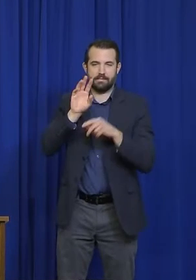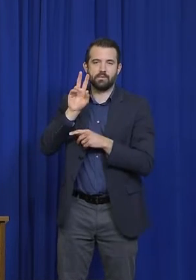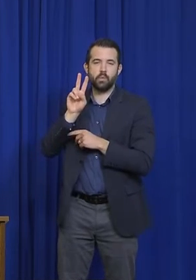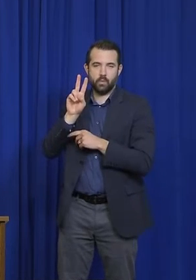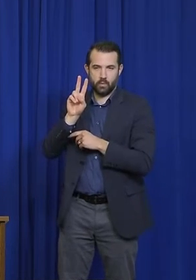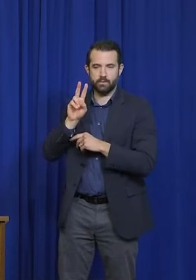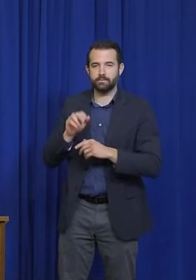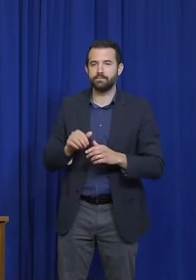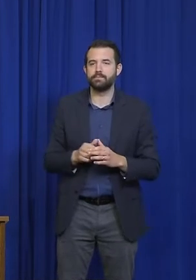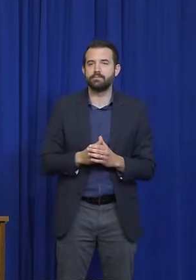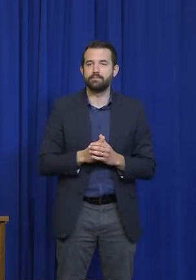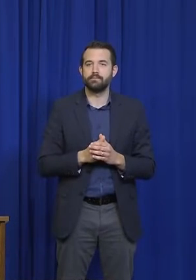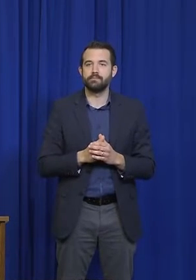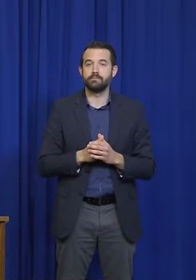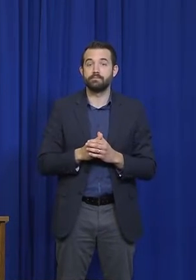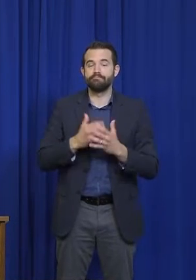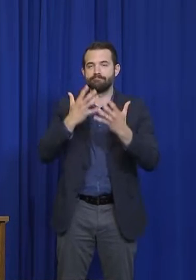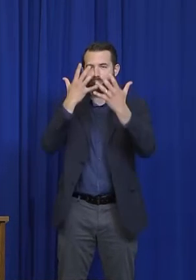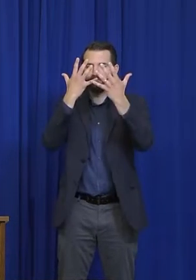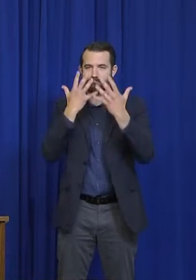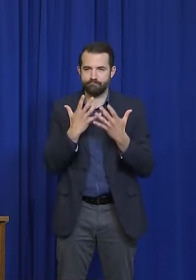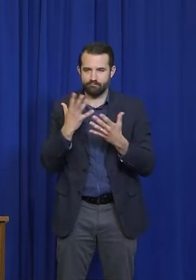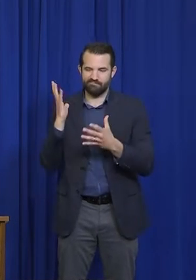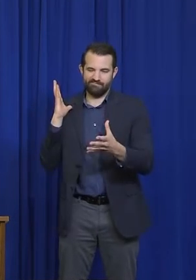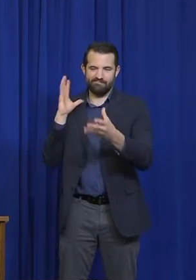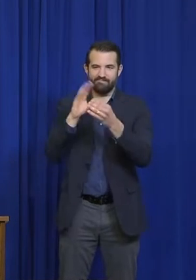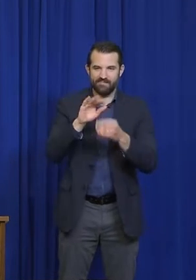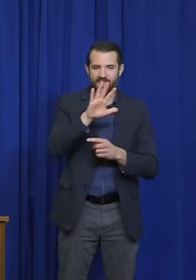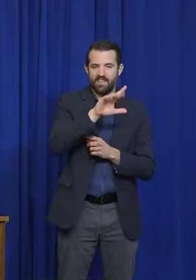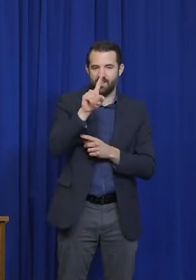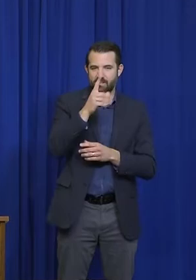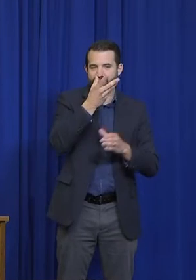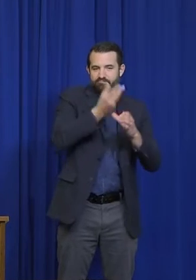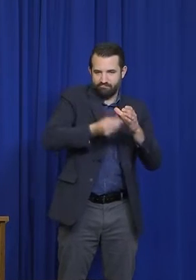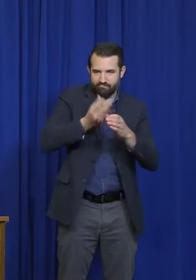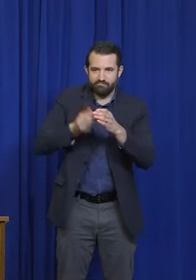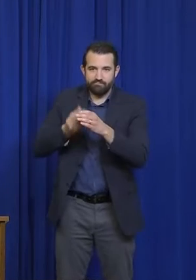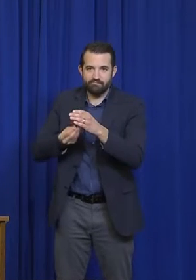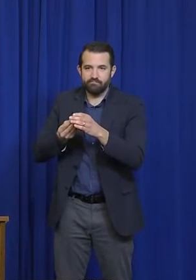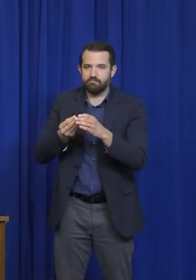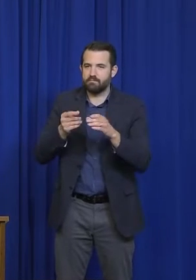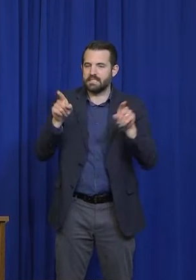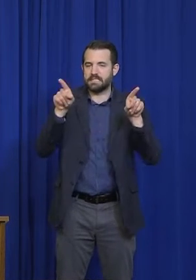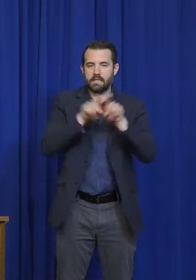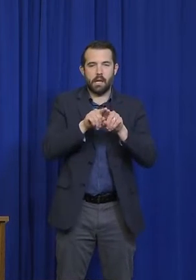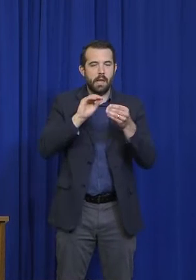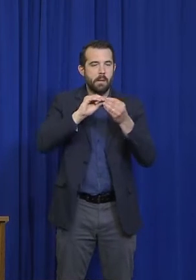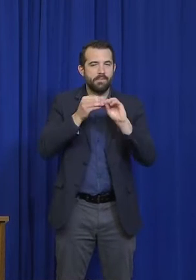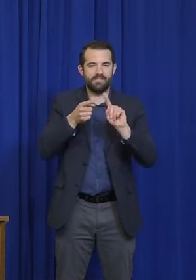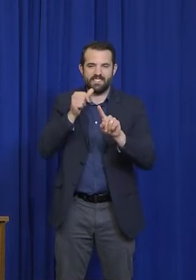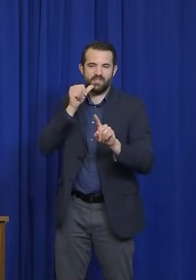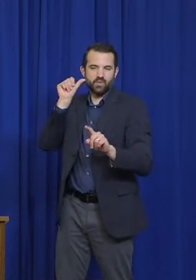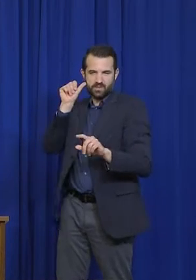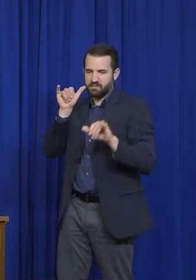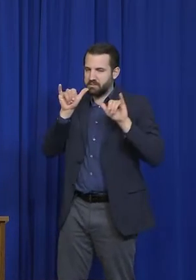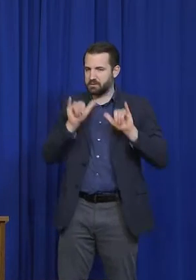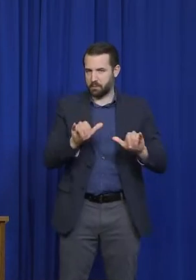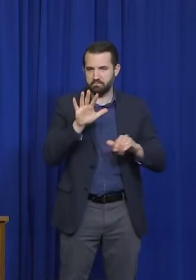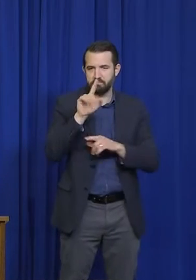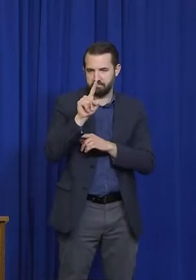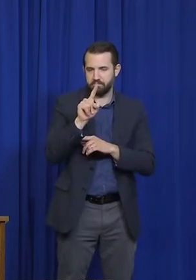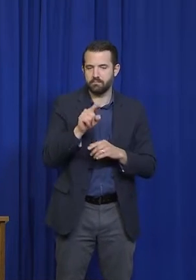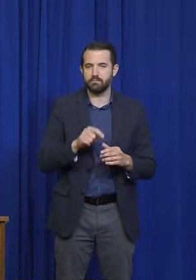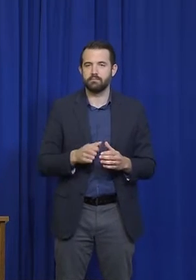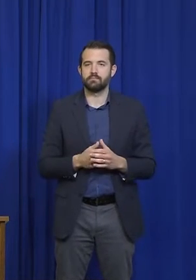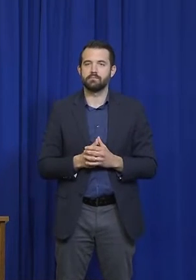And there have sadly been 51 individuals who have passed away, which is the same number as yesterday. At present,